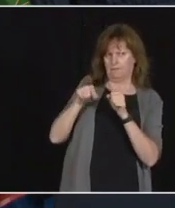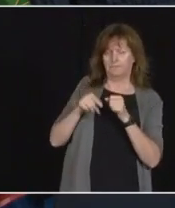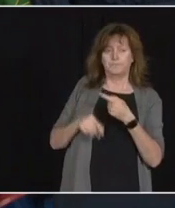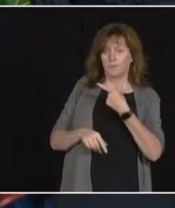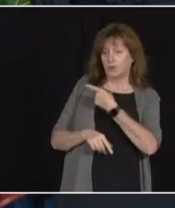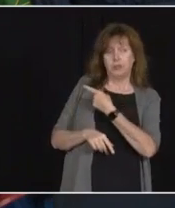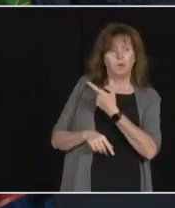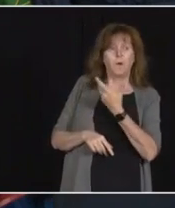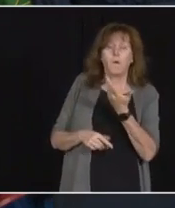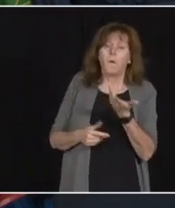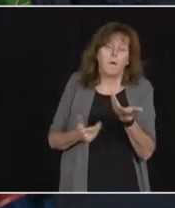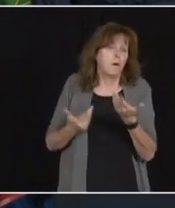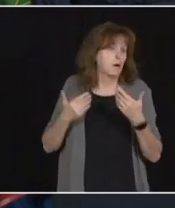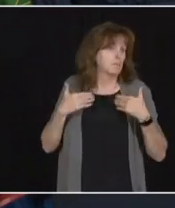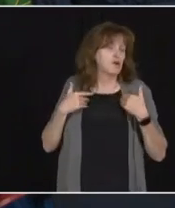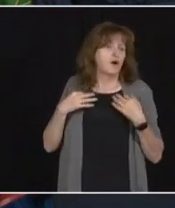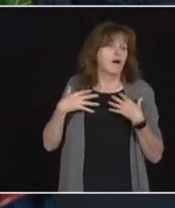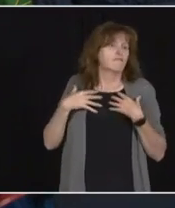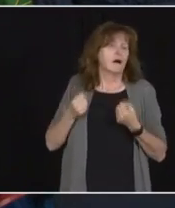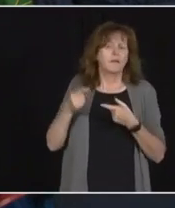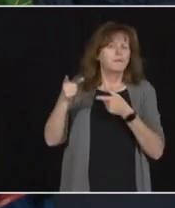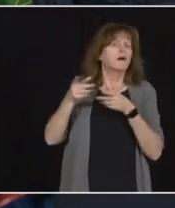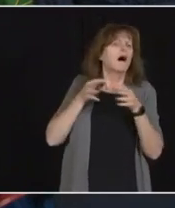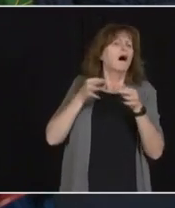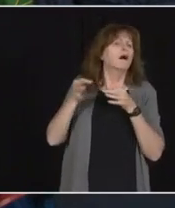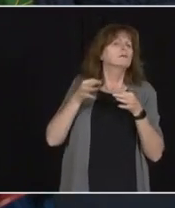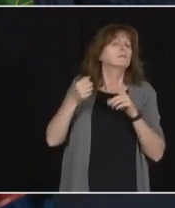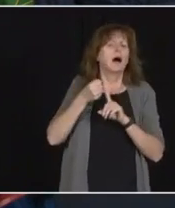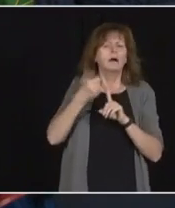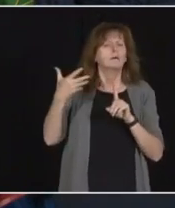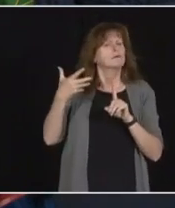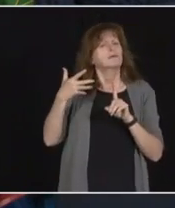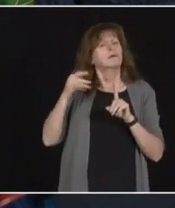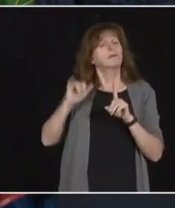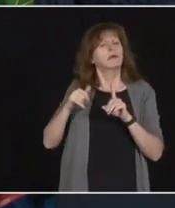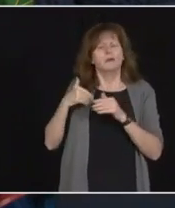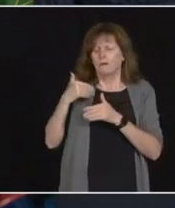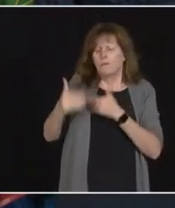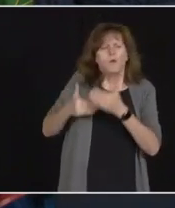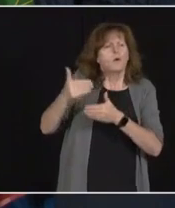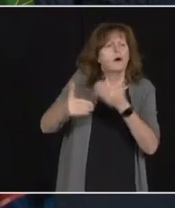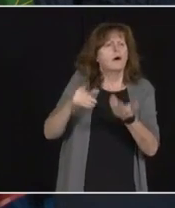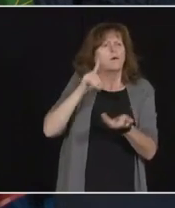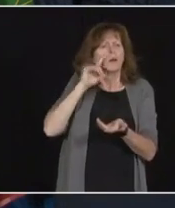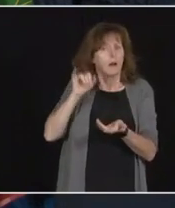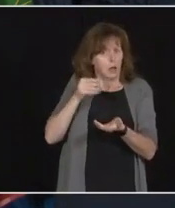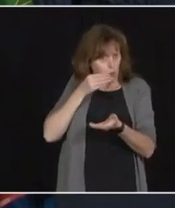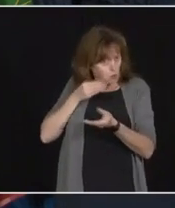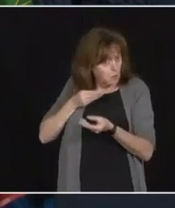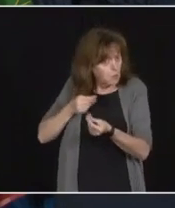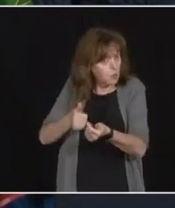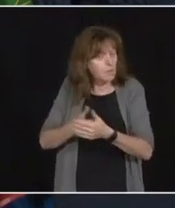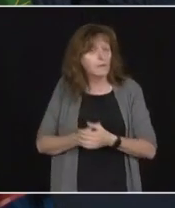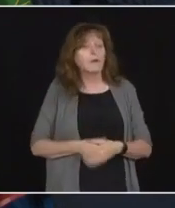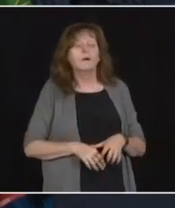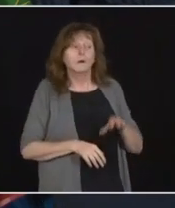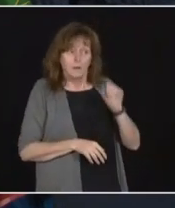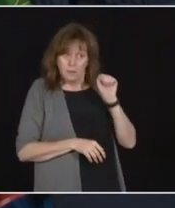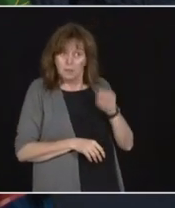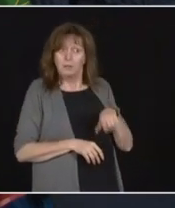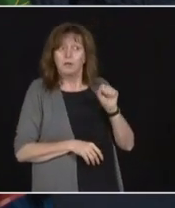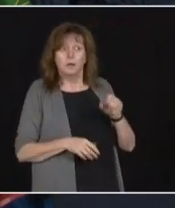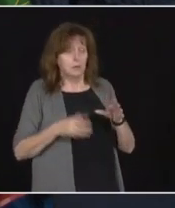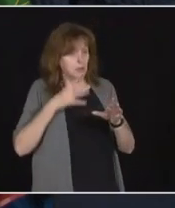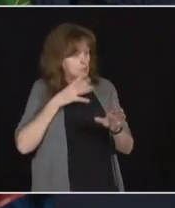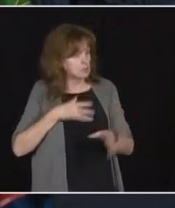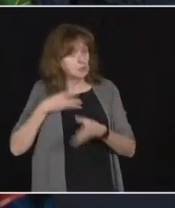could explain how that process What it was like and if it went smoothly. Yeah, it went smoothly. I just did it through